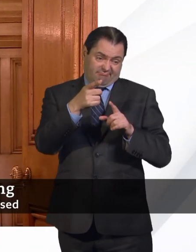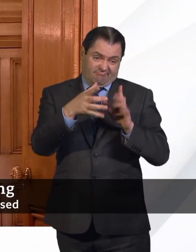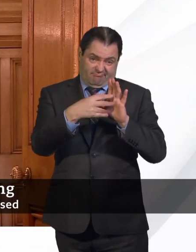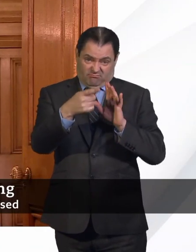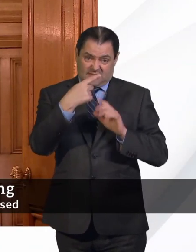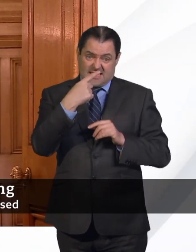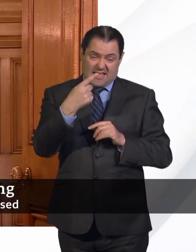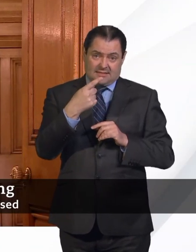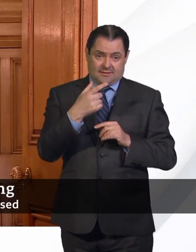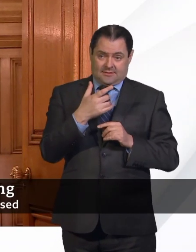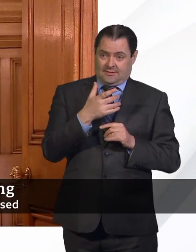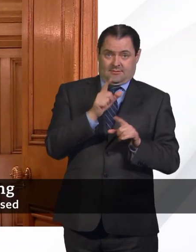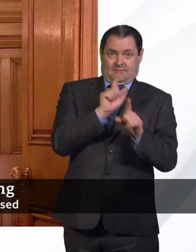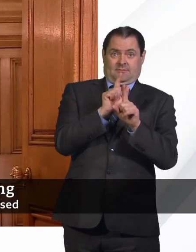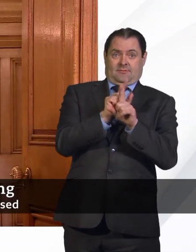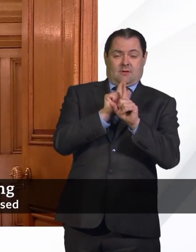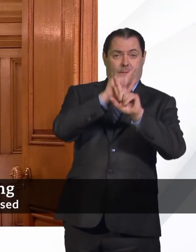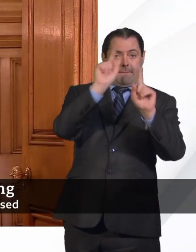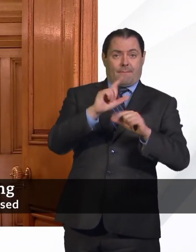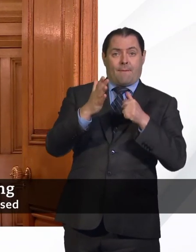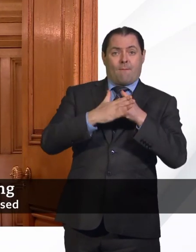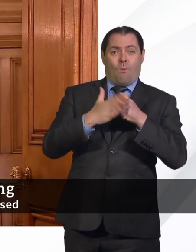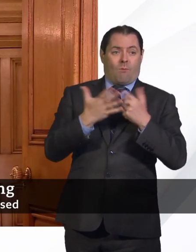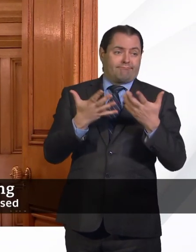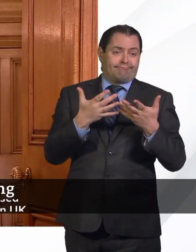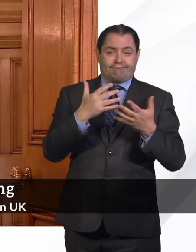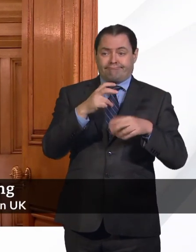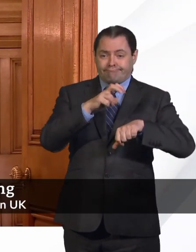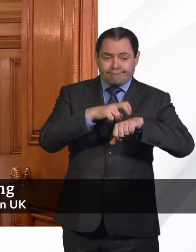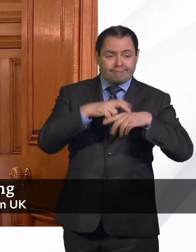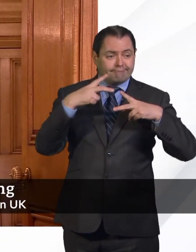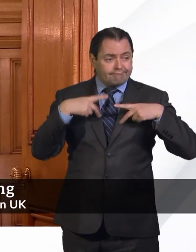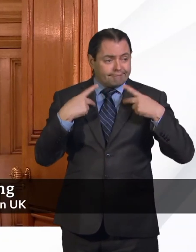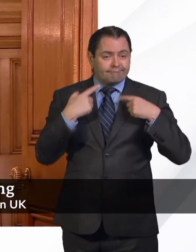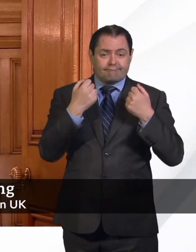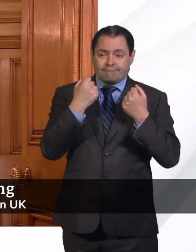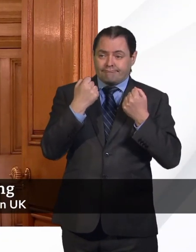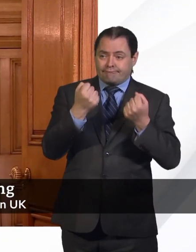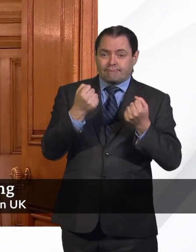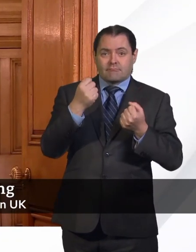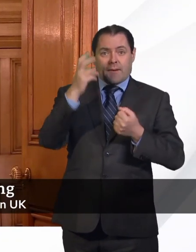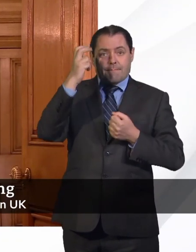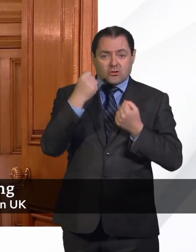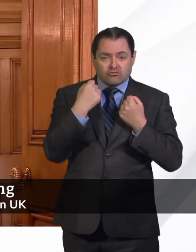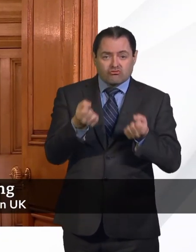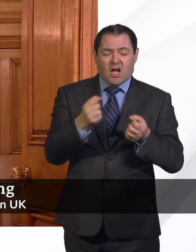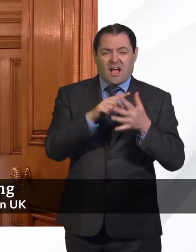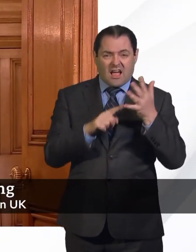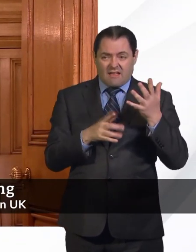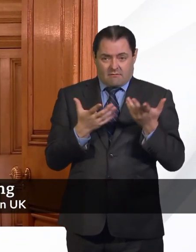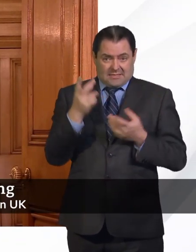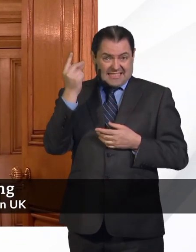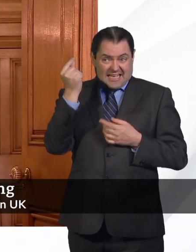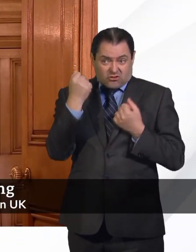on the front line. And one of the biggest impacts is of people who work in transport, where you can't isolate, so like